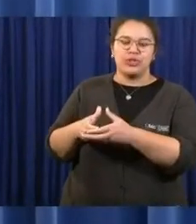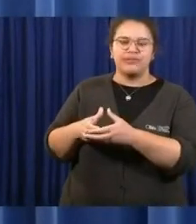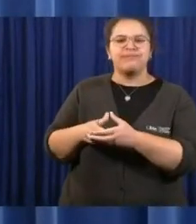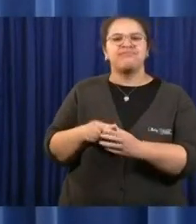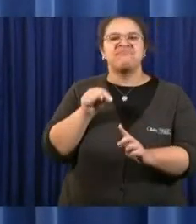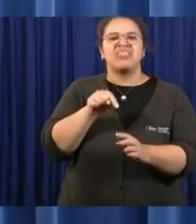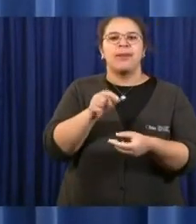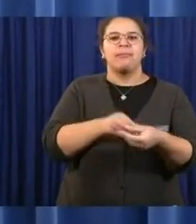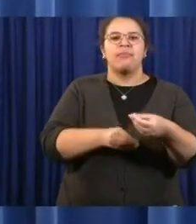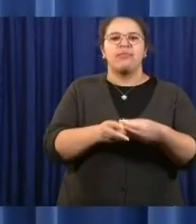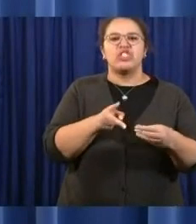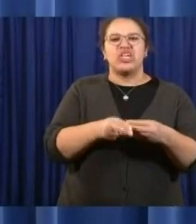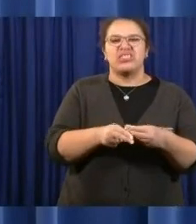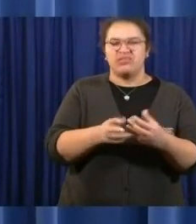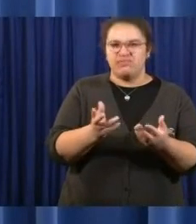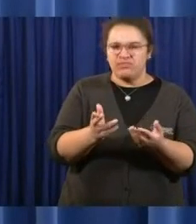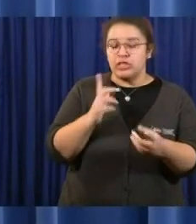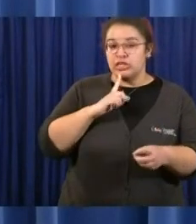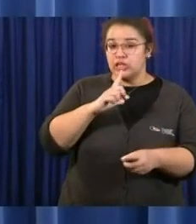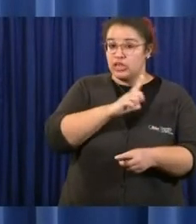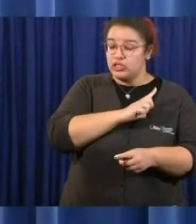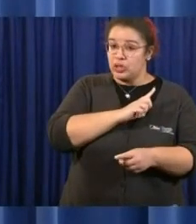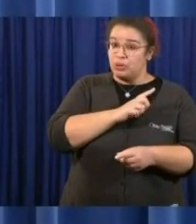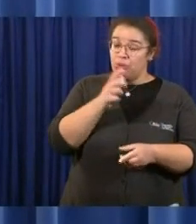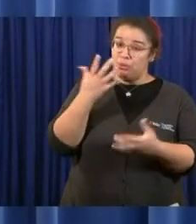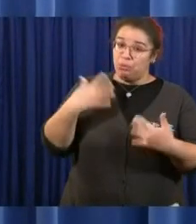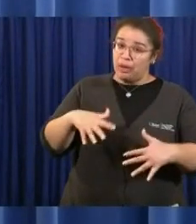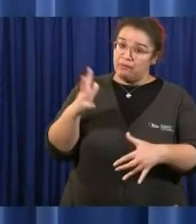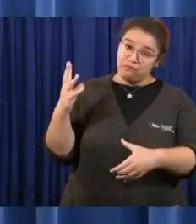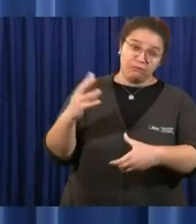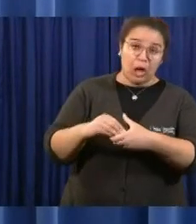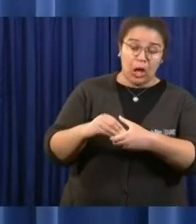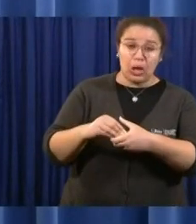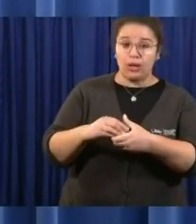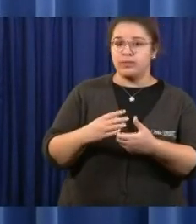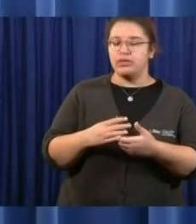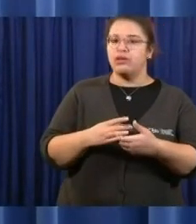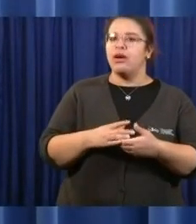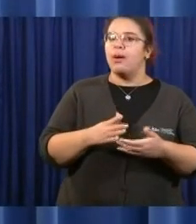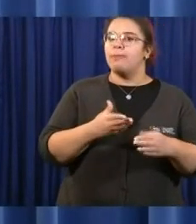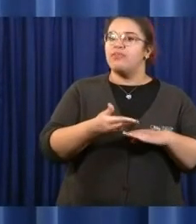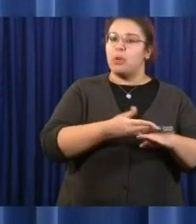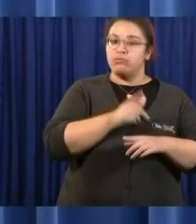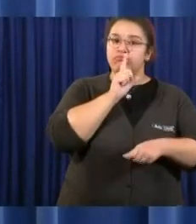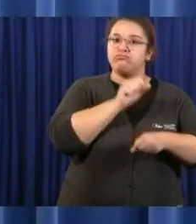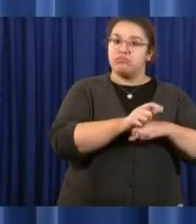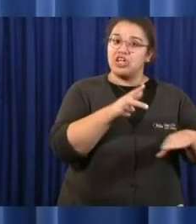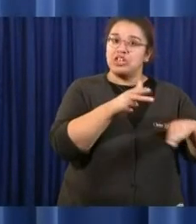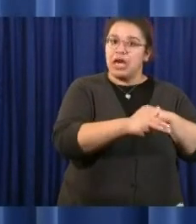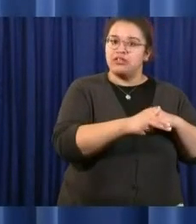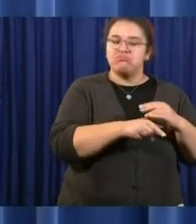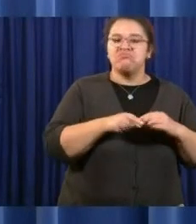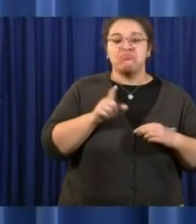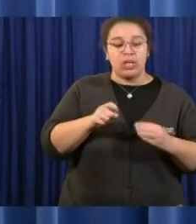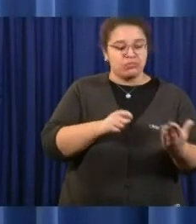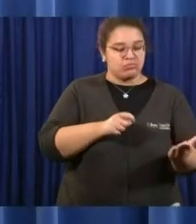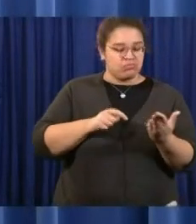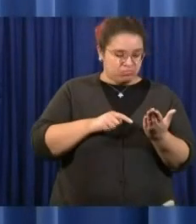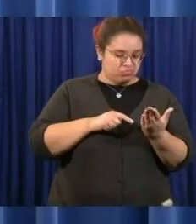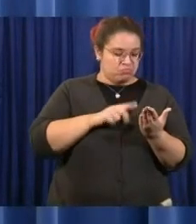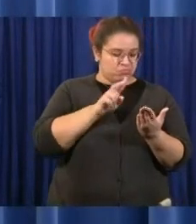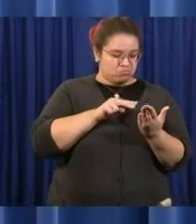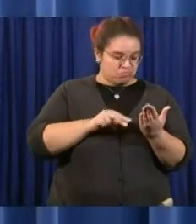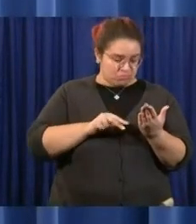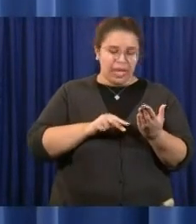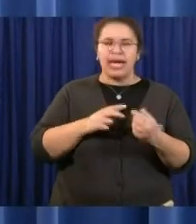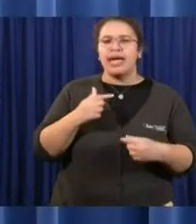involvement does the legislature have to have with that? Do they need to approve those cuts? And have you given any thought to something like an MBR,